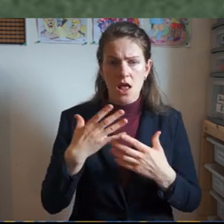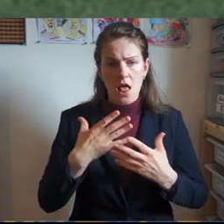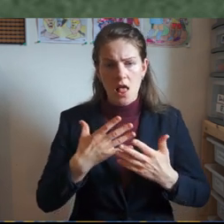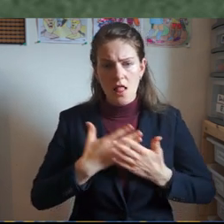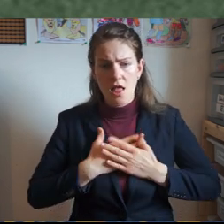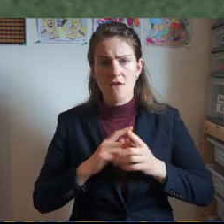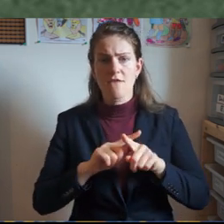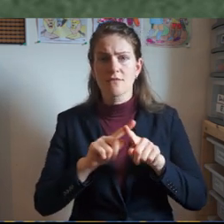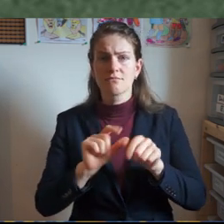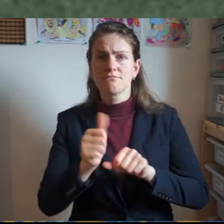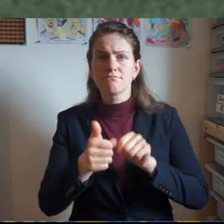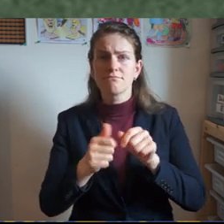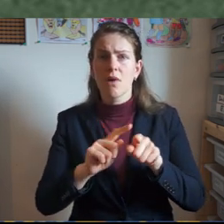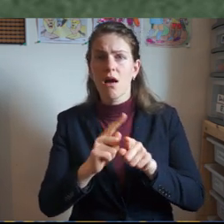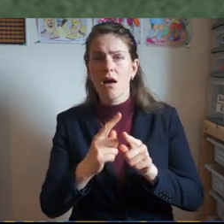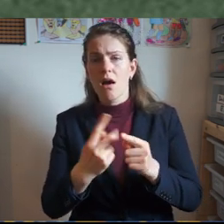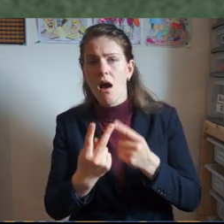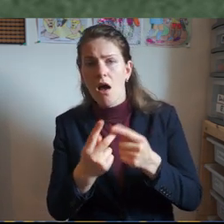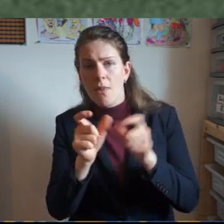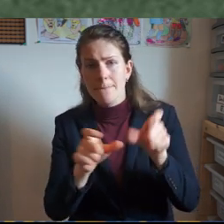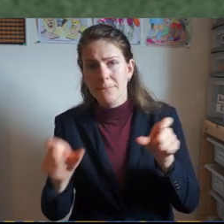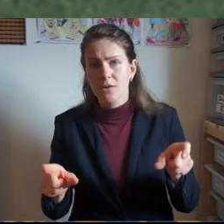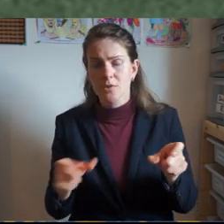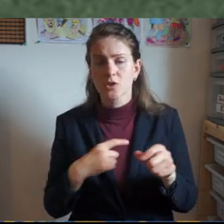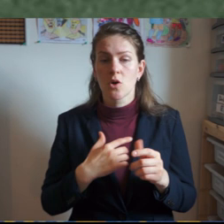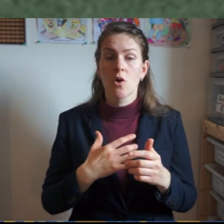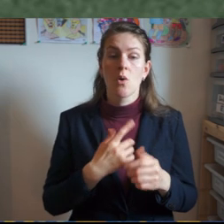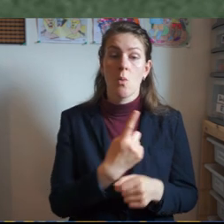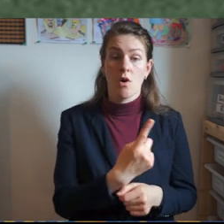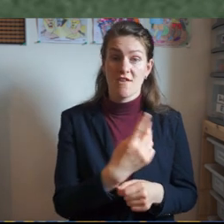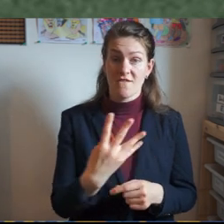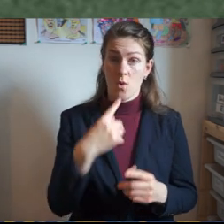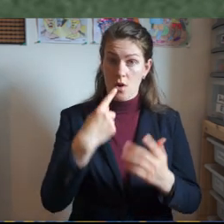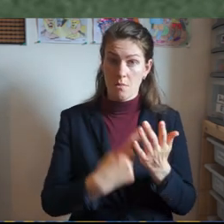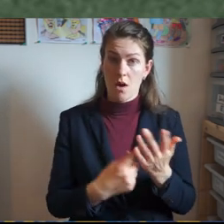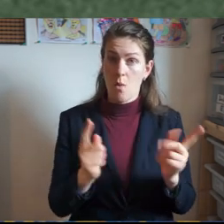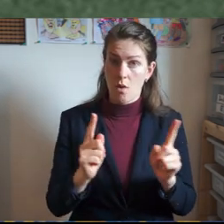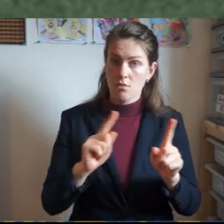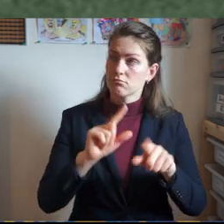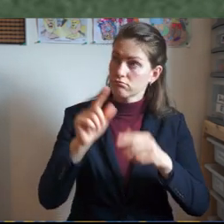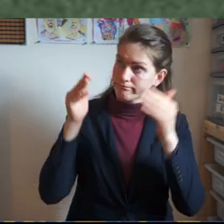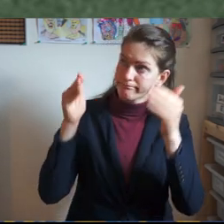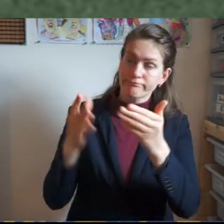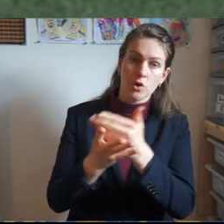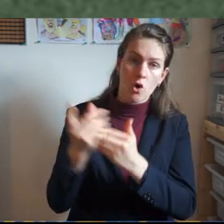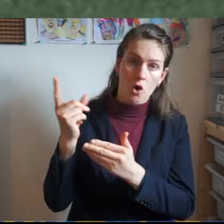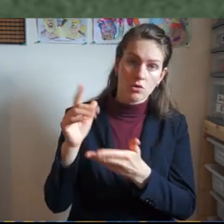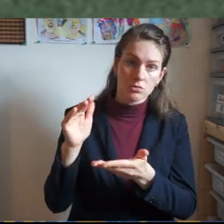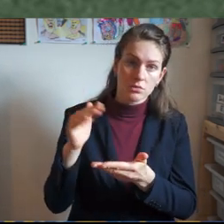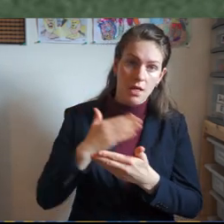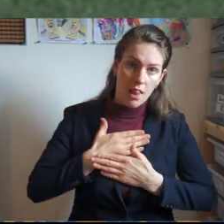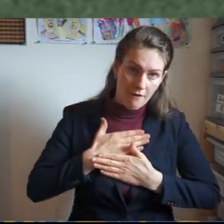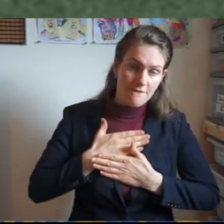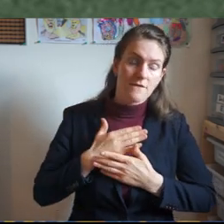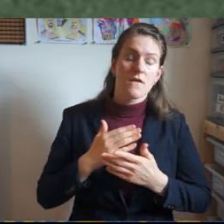So, Commandment one to four love God Commandment five to ten love your neighbour